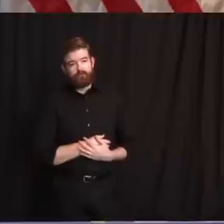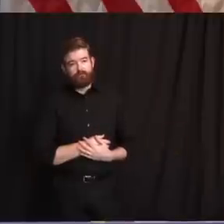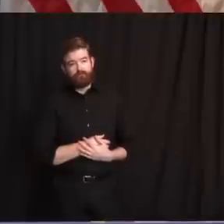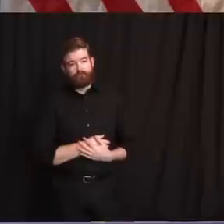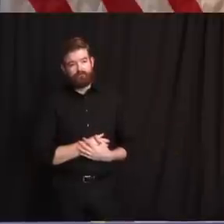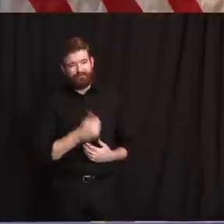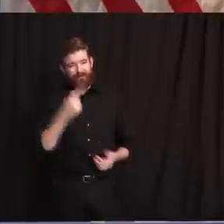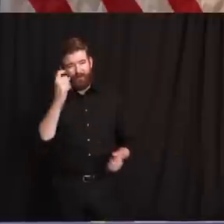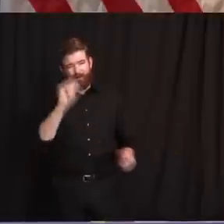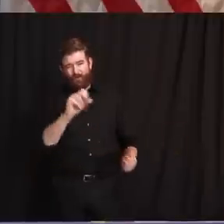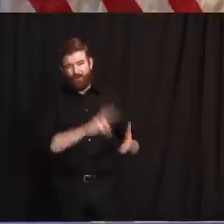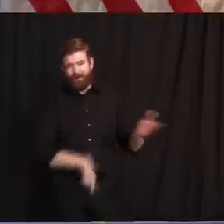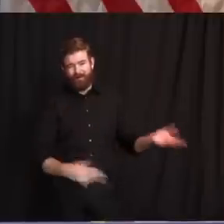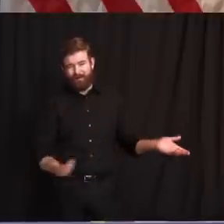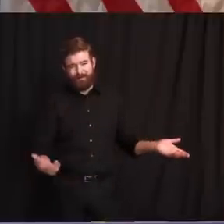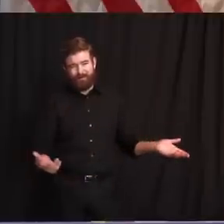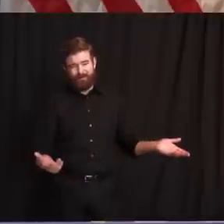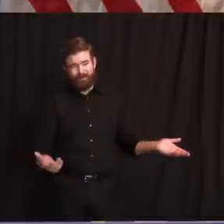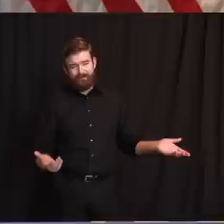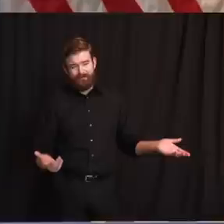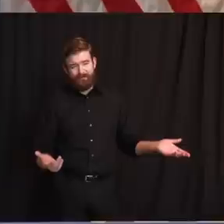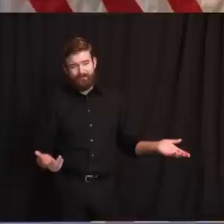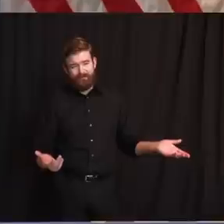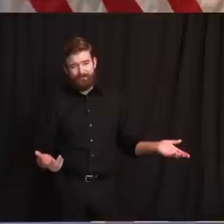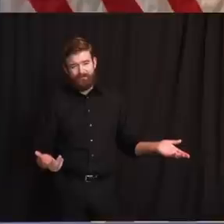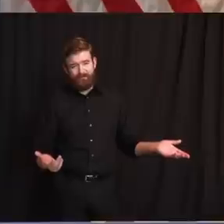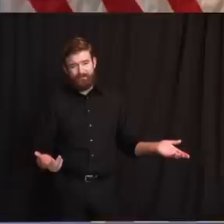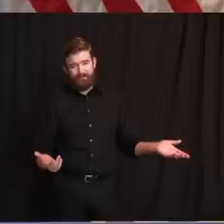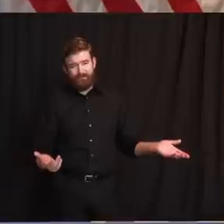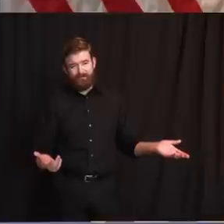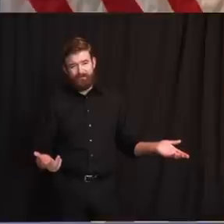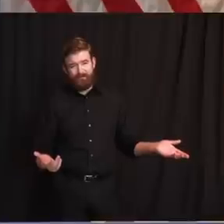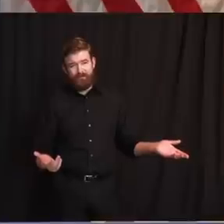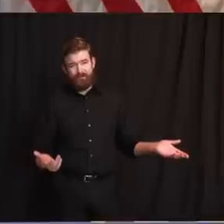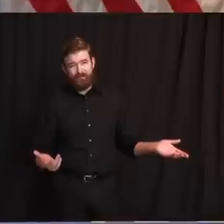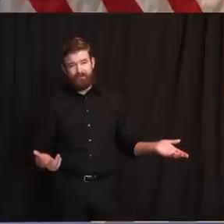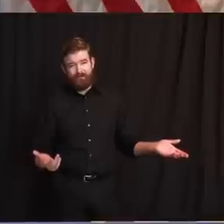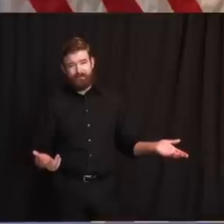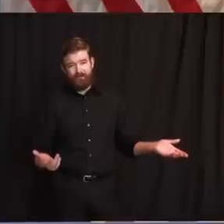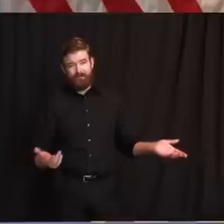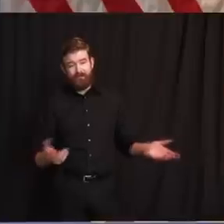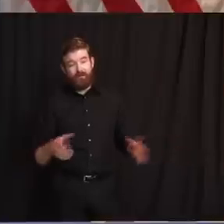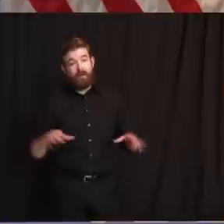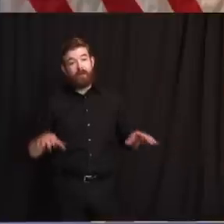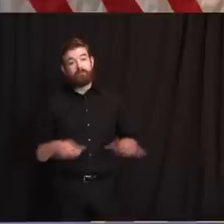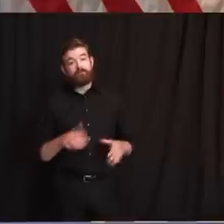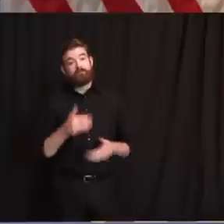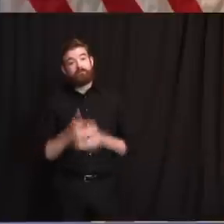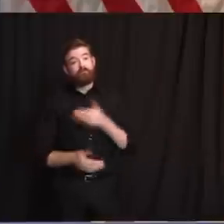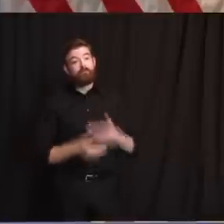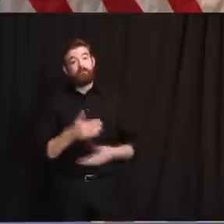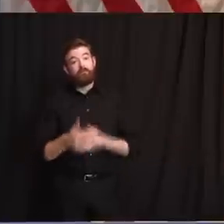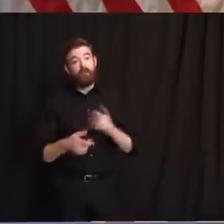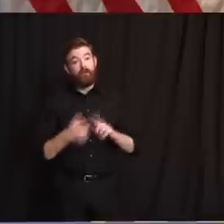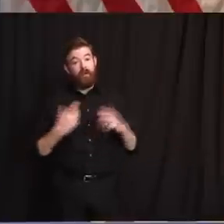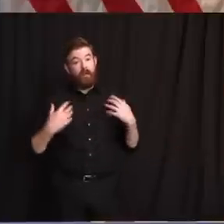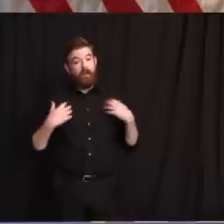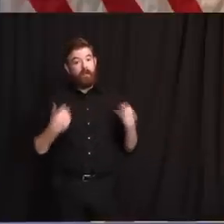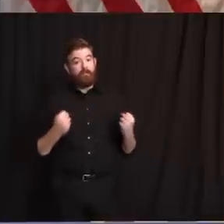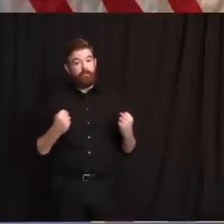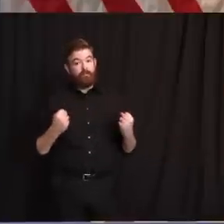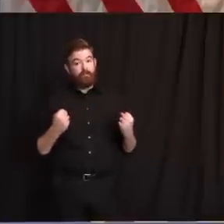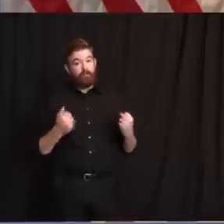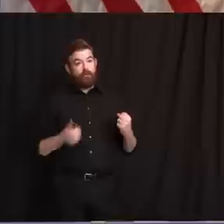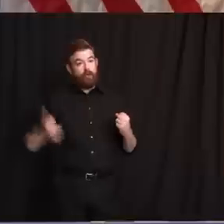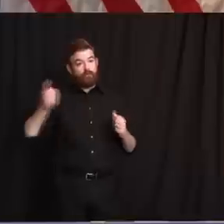the actions that were taken and the steps that were taken by the health commissioner was not to put COVID positive residents back into